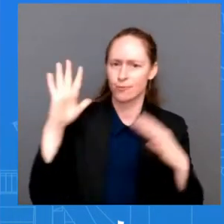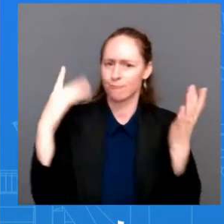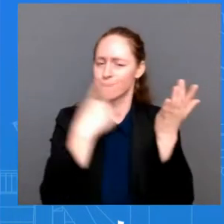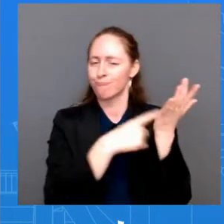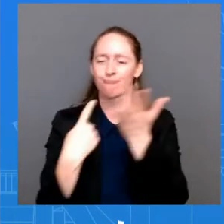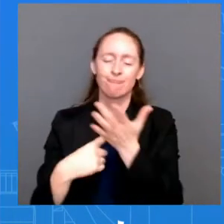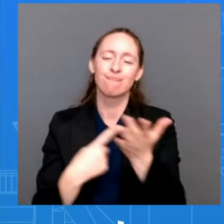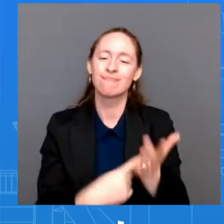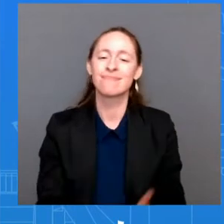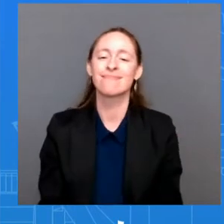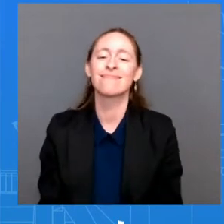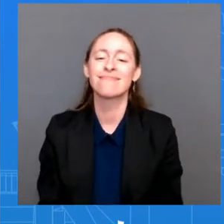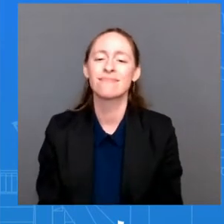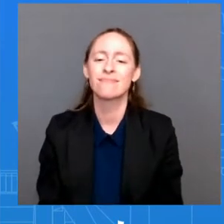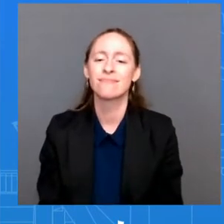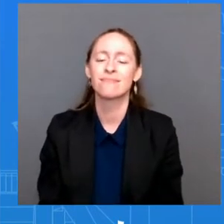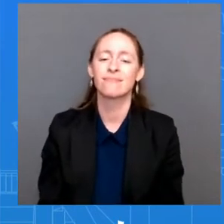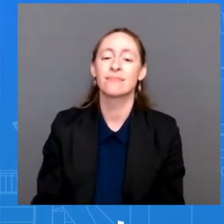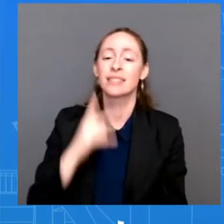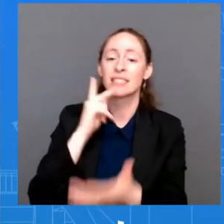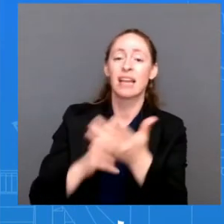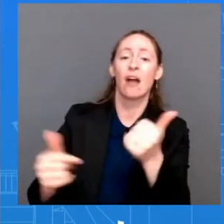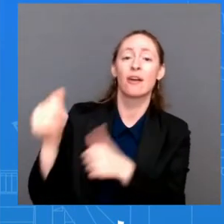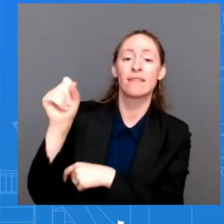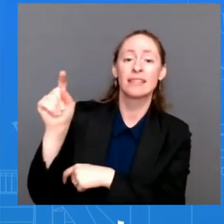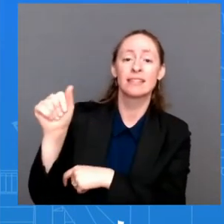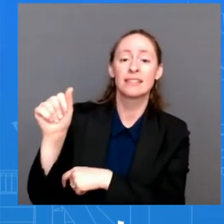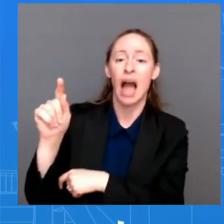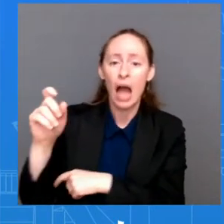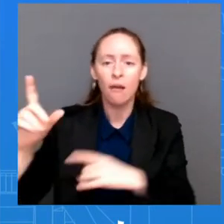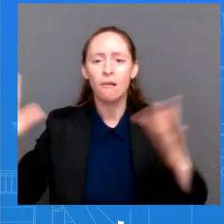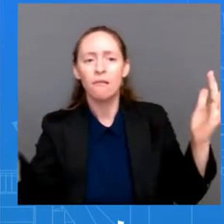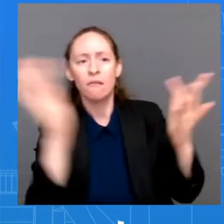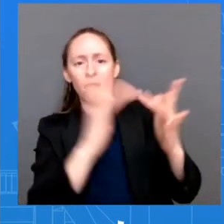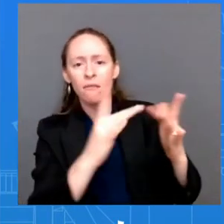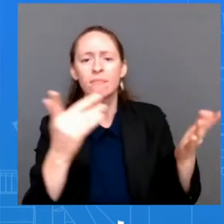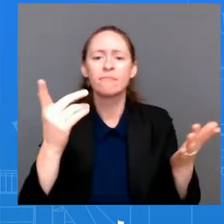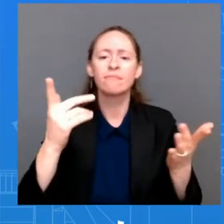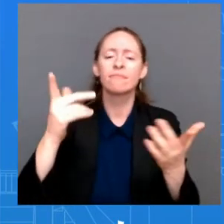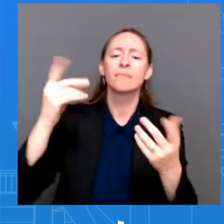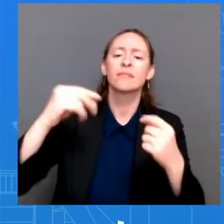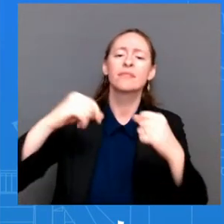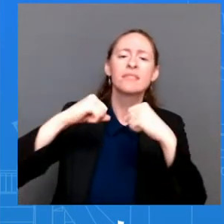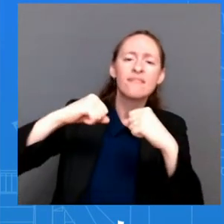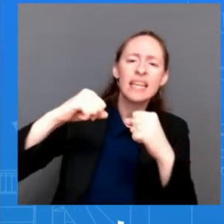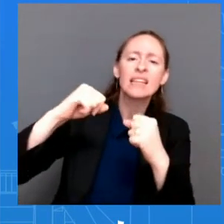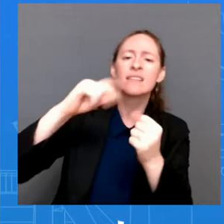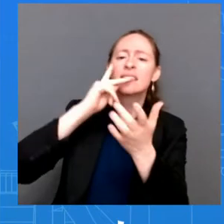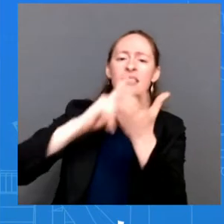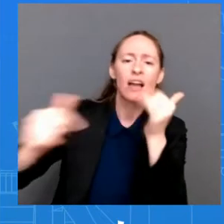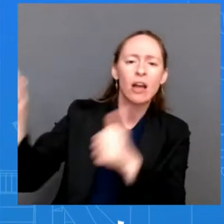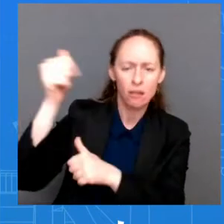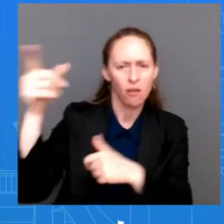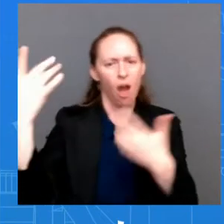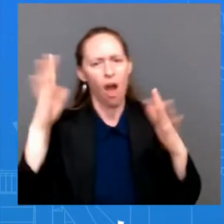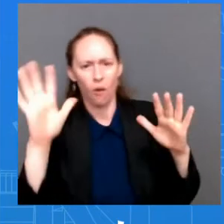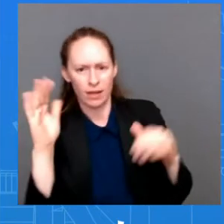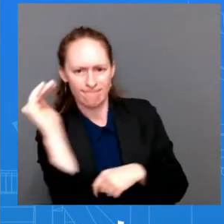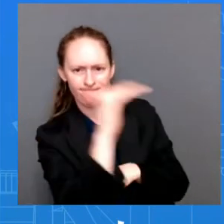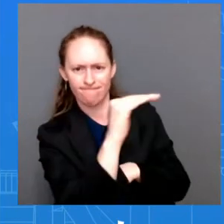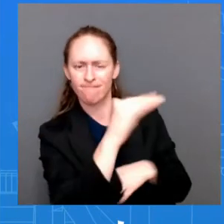of the Joint Chiefs of Staff have also made this very clear to Beijing in a half a dozen recent high-level conversations.